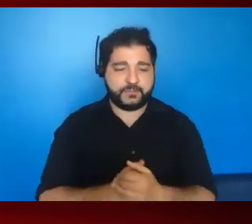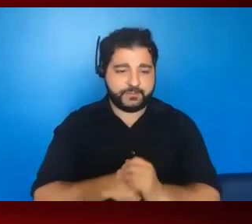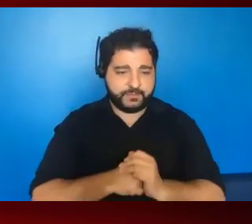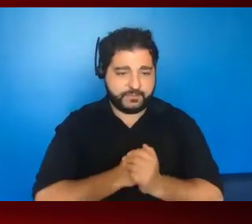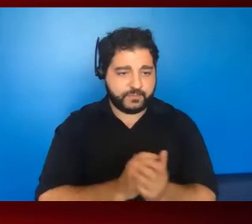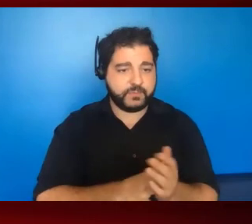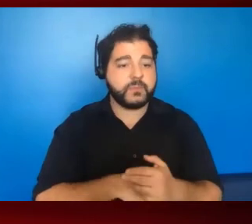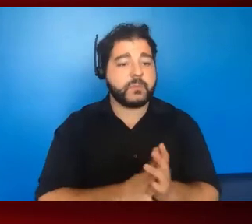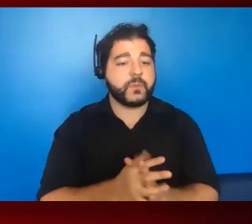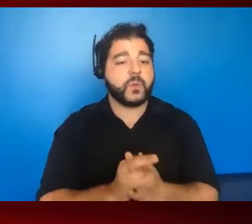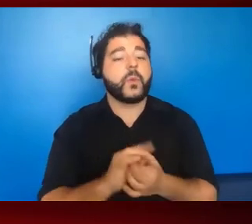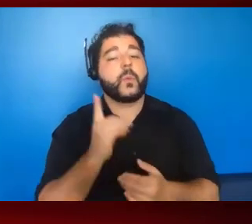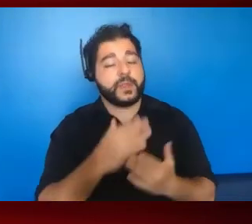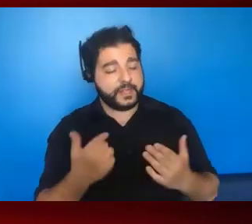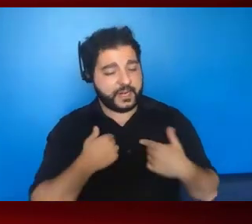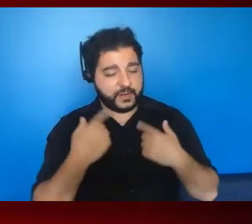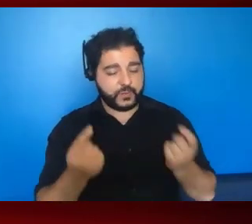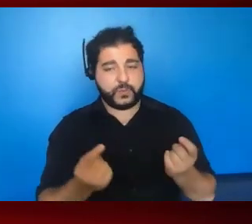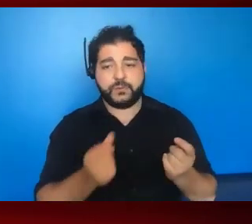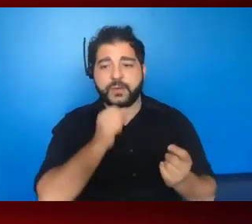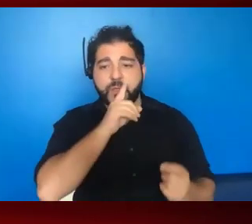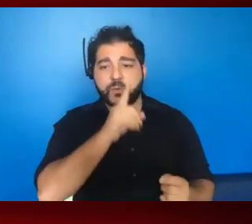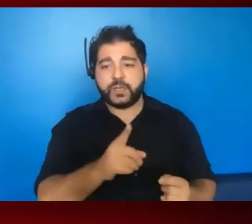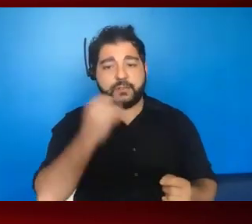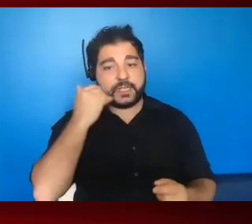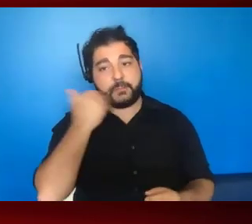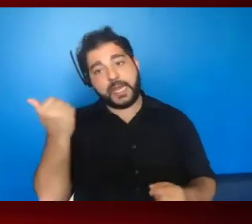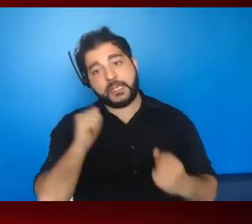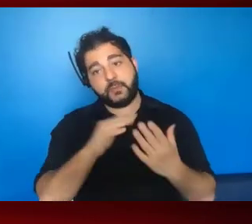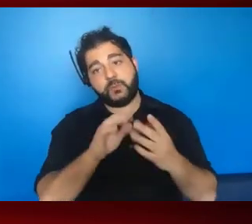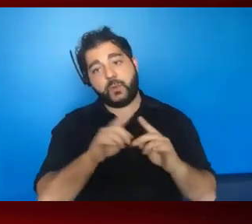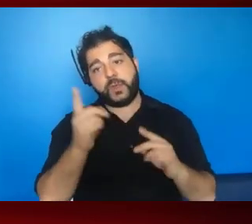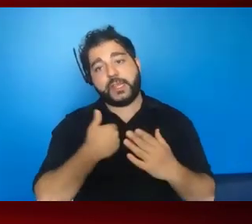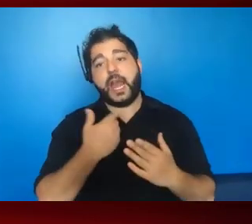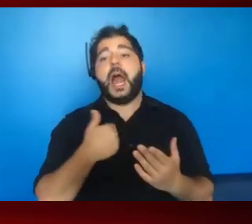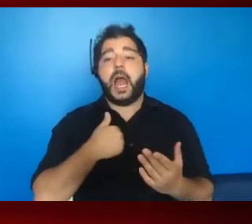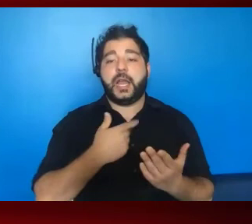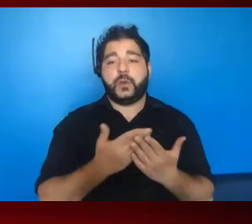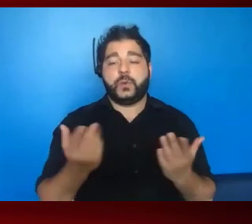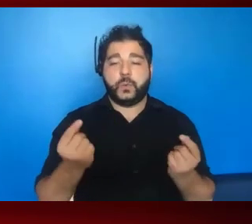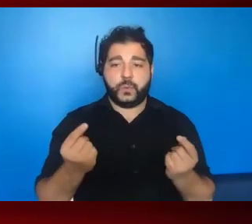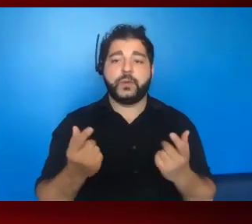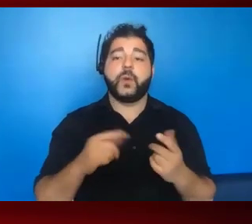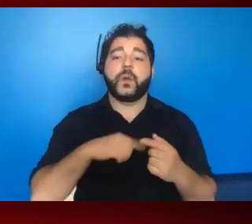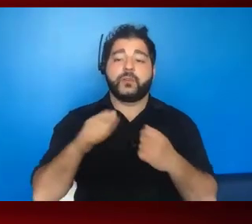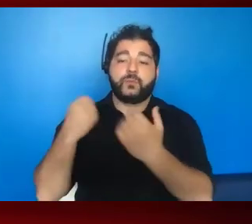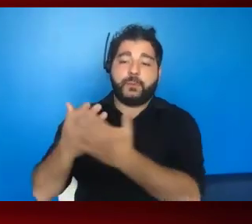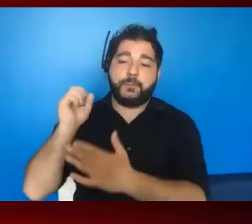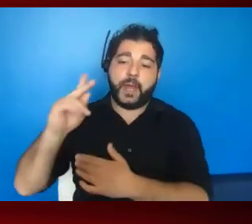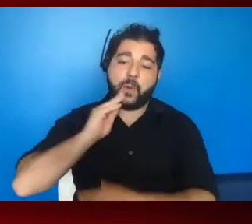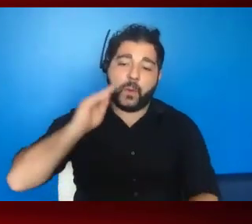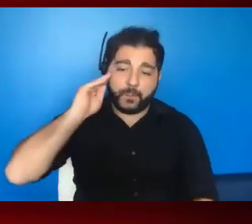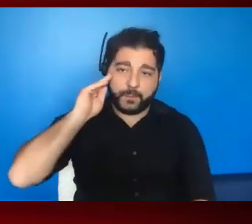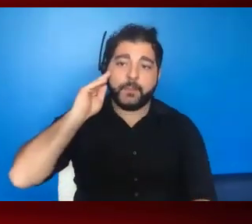One thing that I do, I'm not sure if this is best, but one thing that I do is when I get back home, I